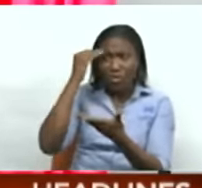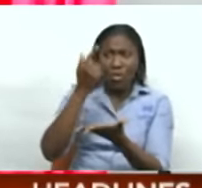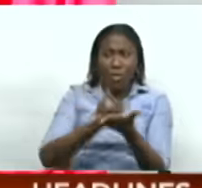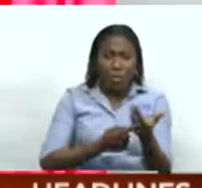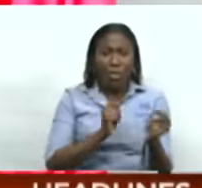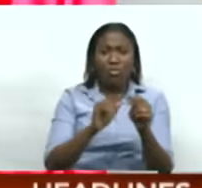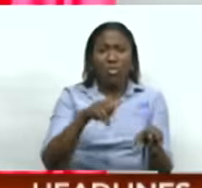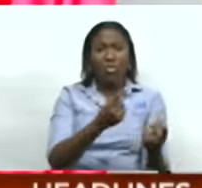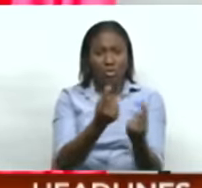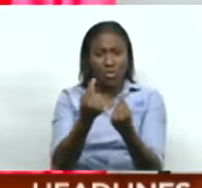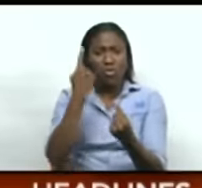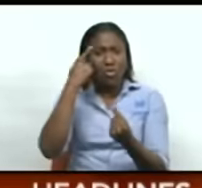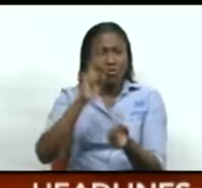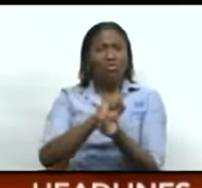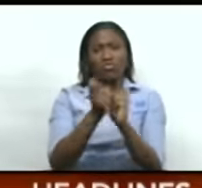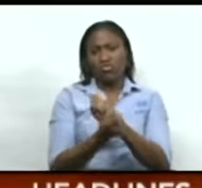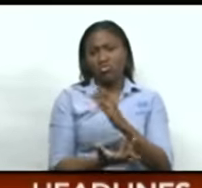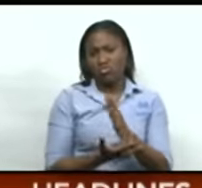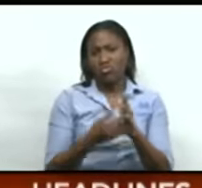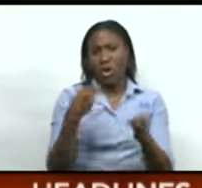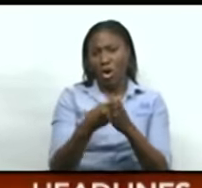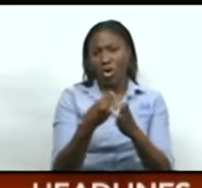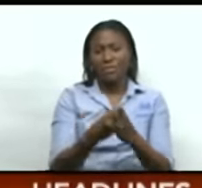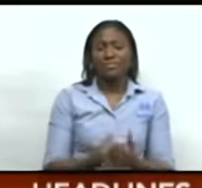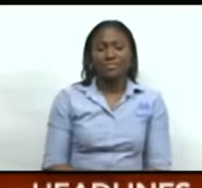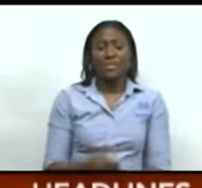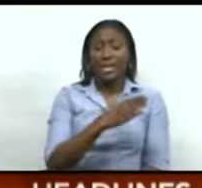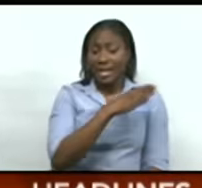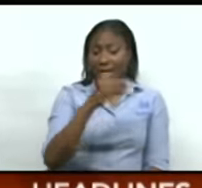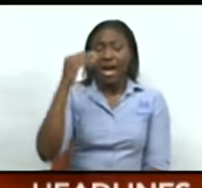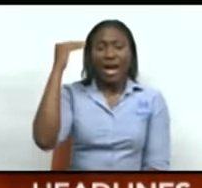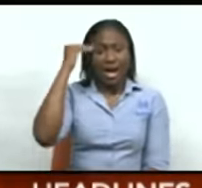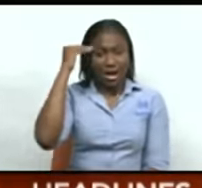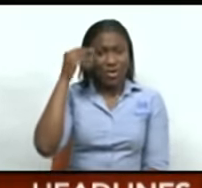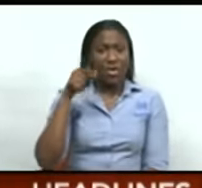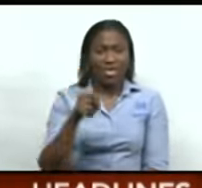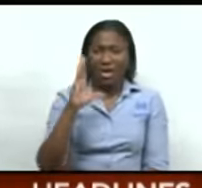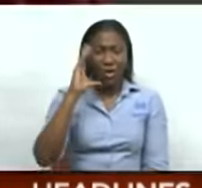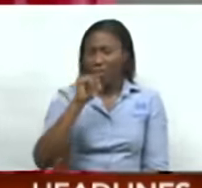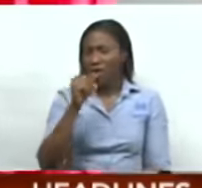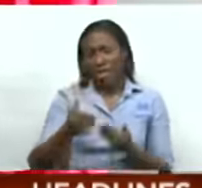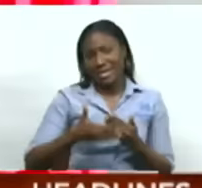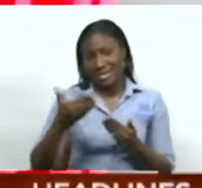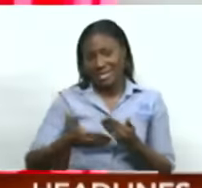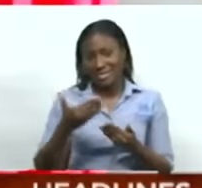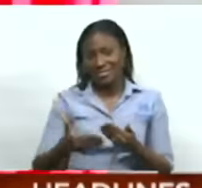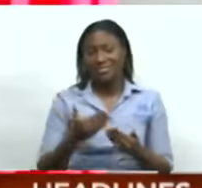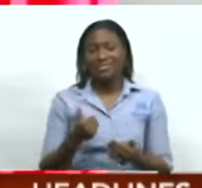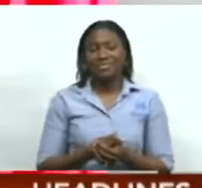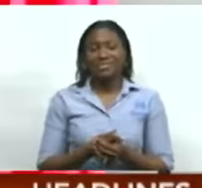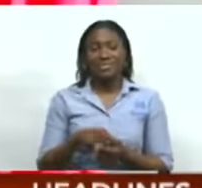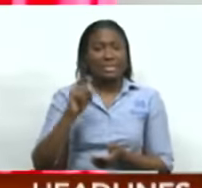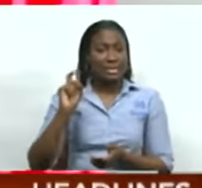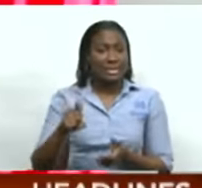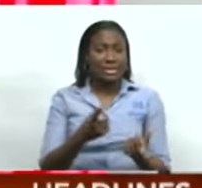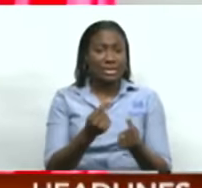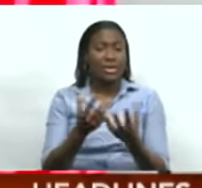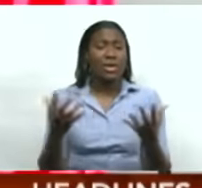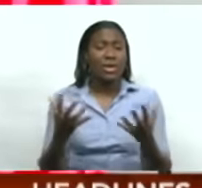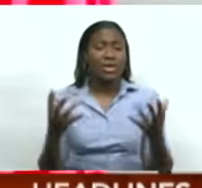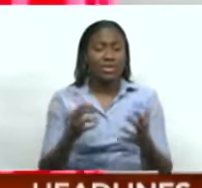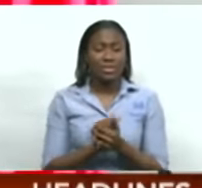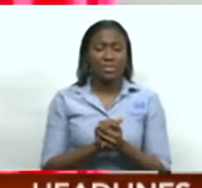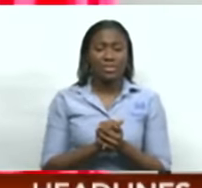digitize our country. But Dr. Rowley knows achieving this dream will be no easy feat. What is required as we